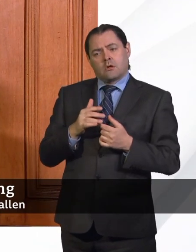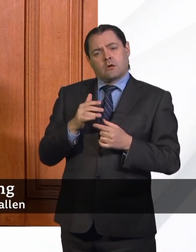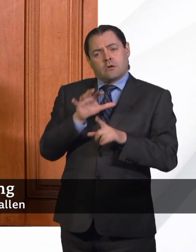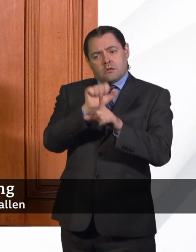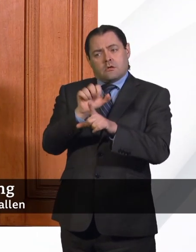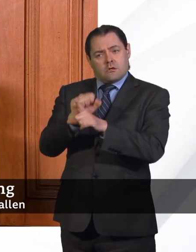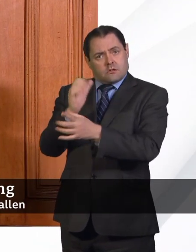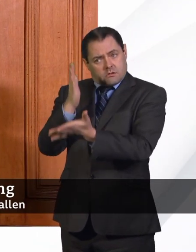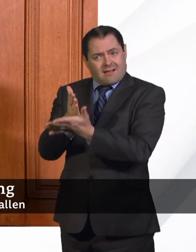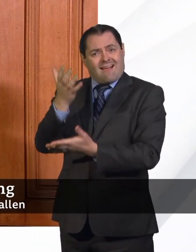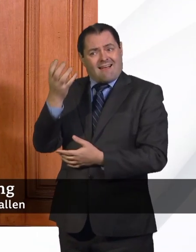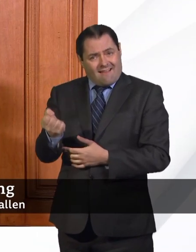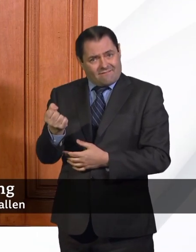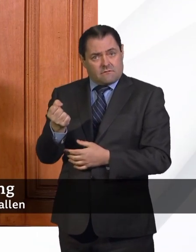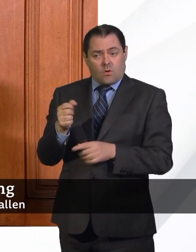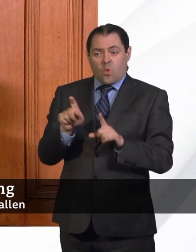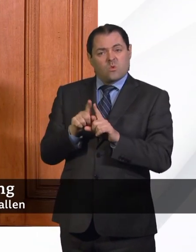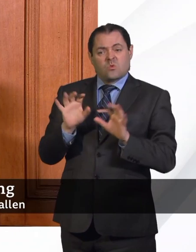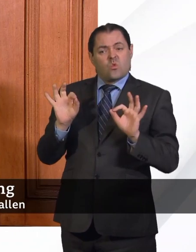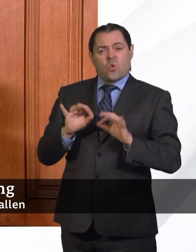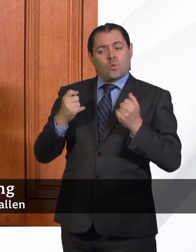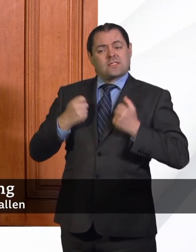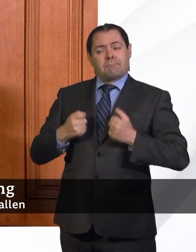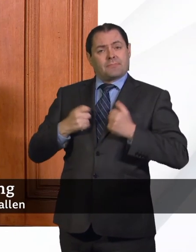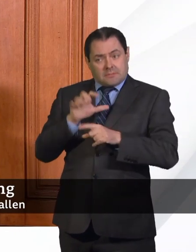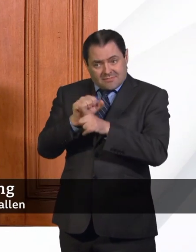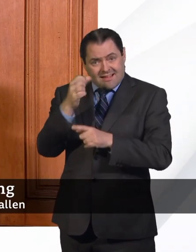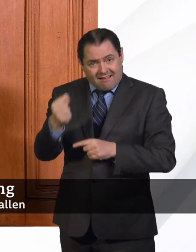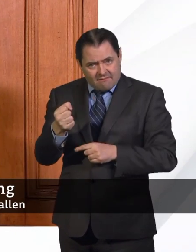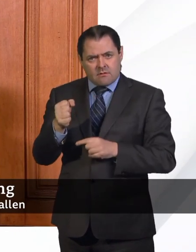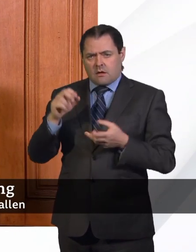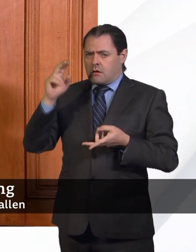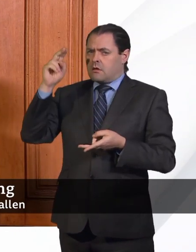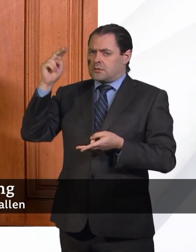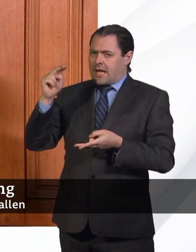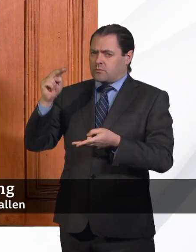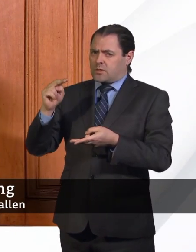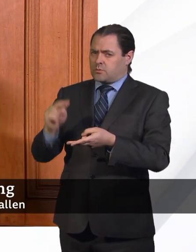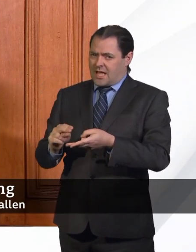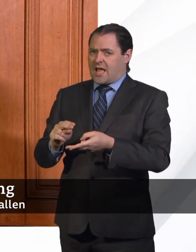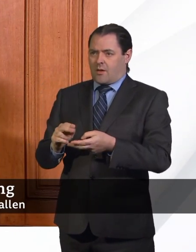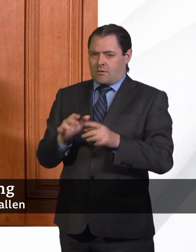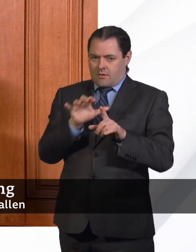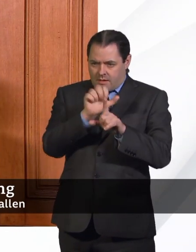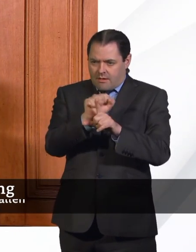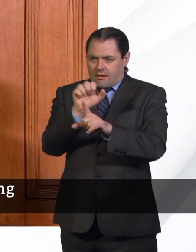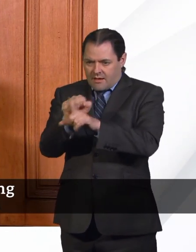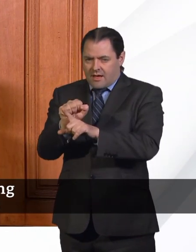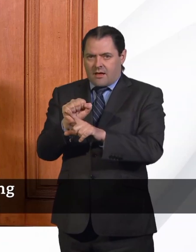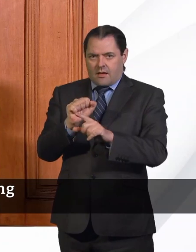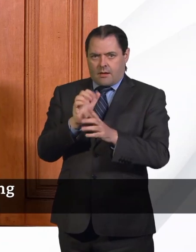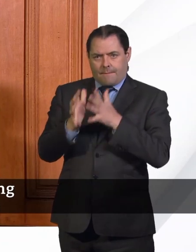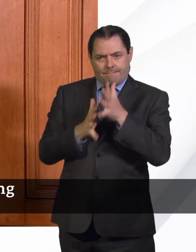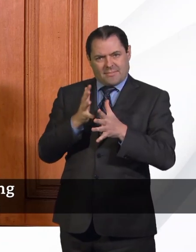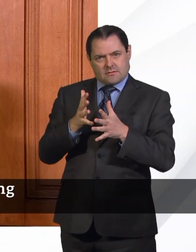tests and particularly asymptomatic positive tests in those settings are coming down. So we are learning from those results to design